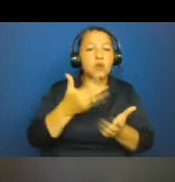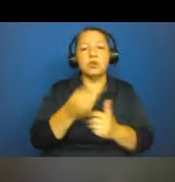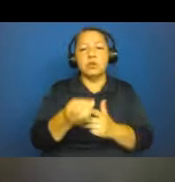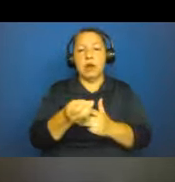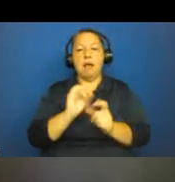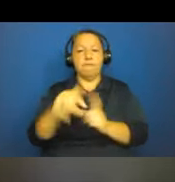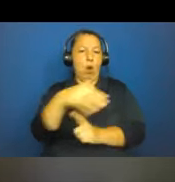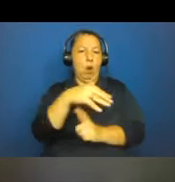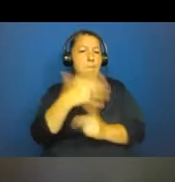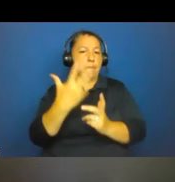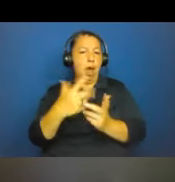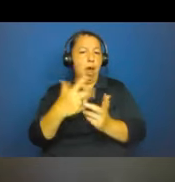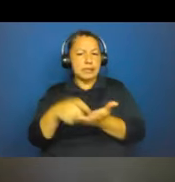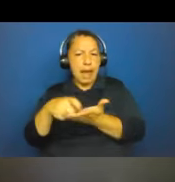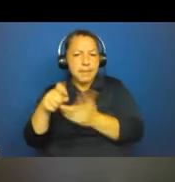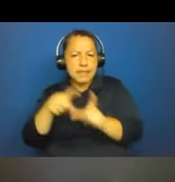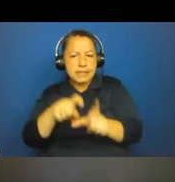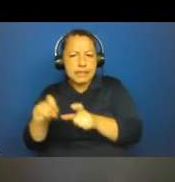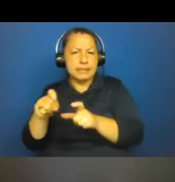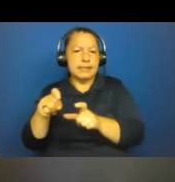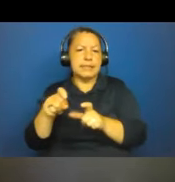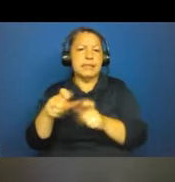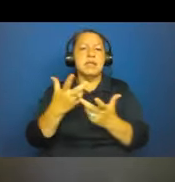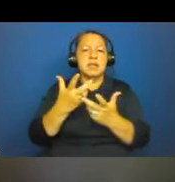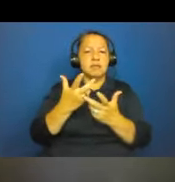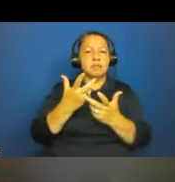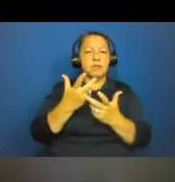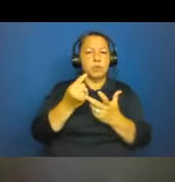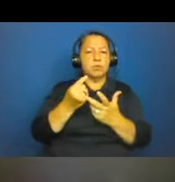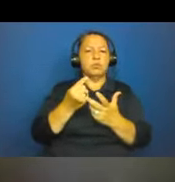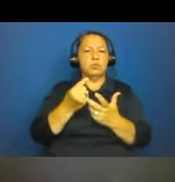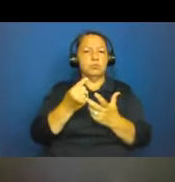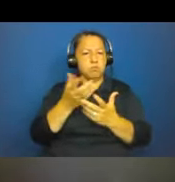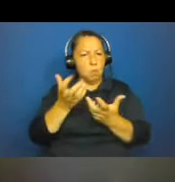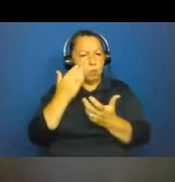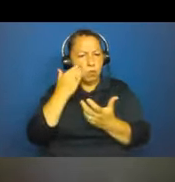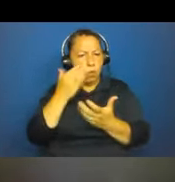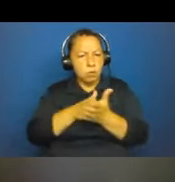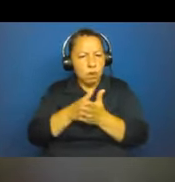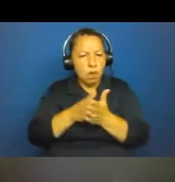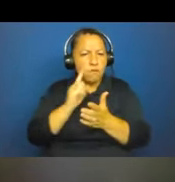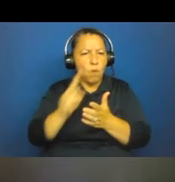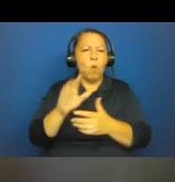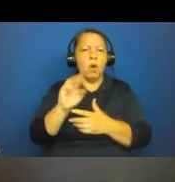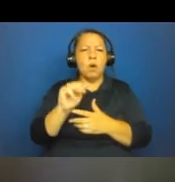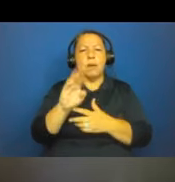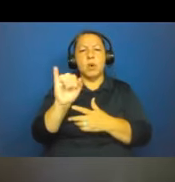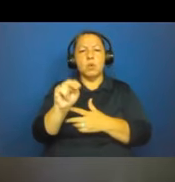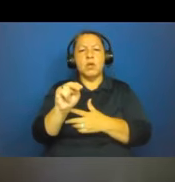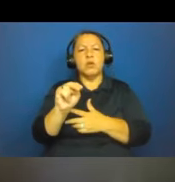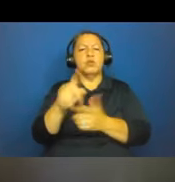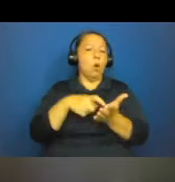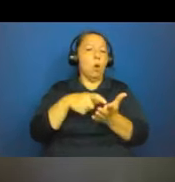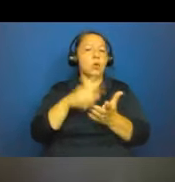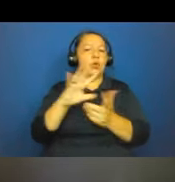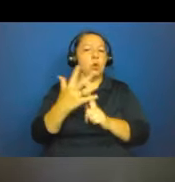in the region, and the environmental consequences of intense monocultural agriculture. His talk this evening is